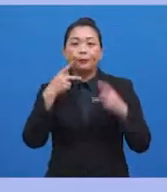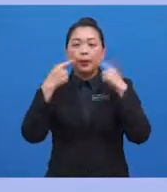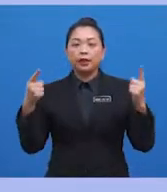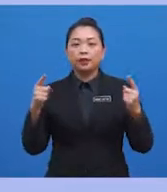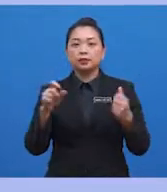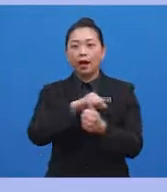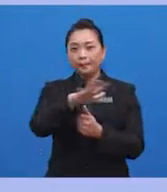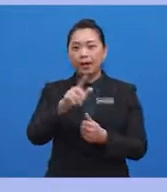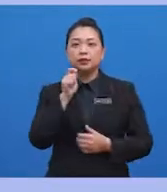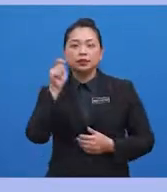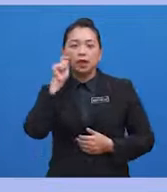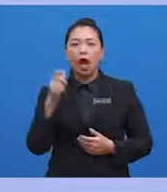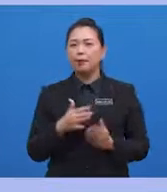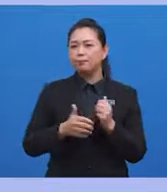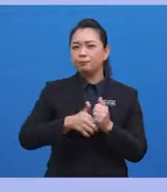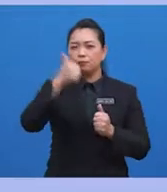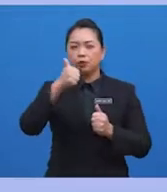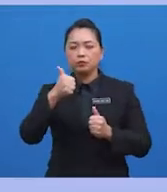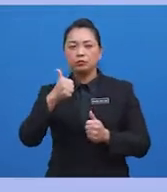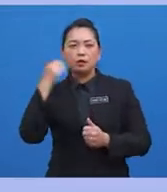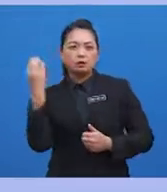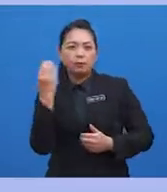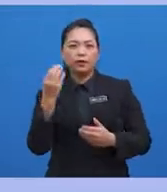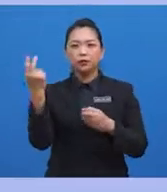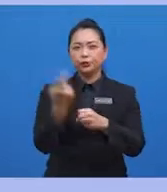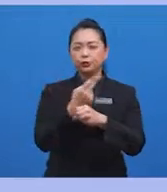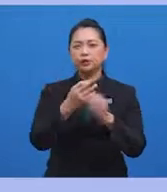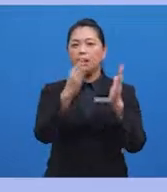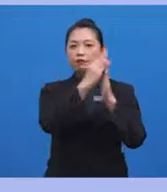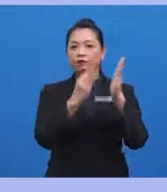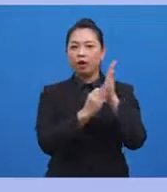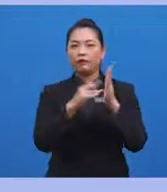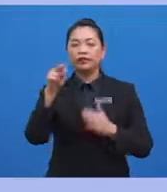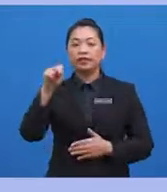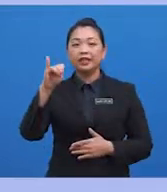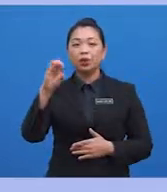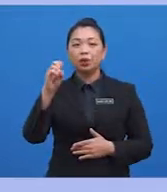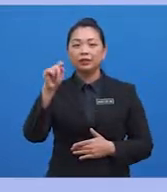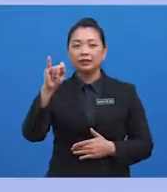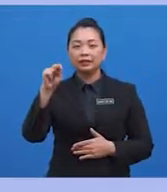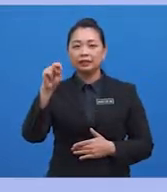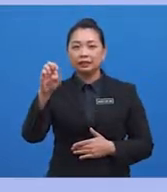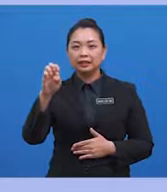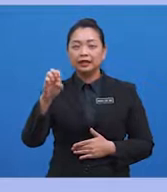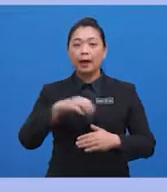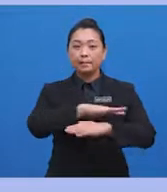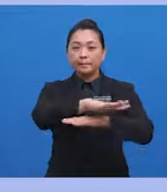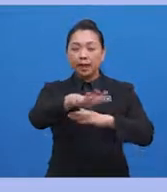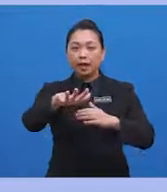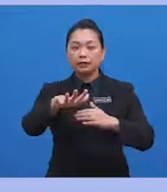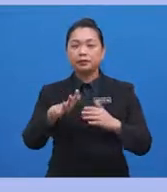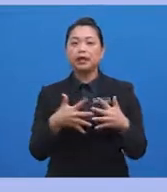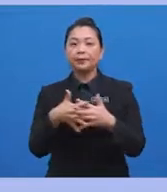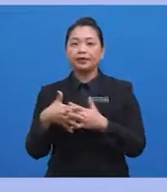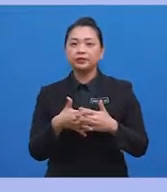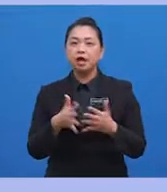teens. And are not the most commonly used form of nicotine among youth in the United States. Now, some research